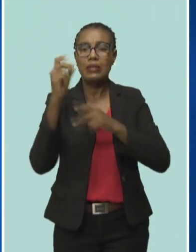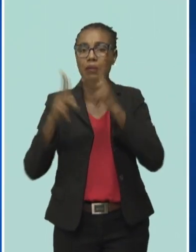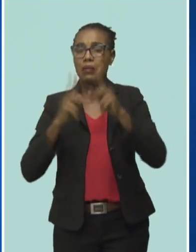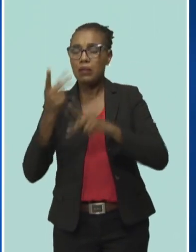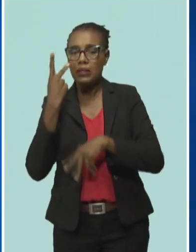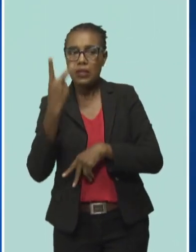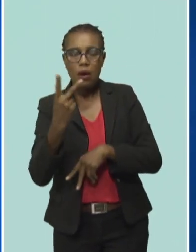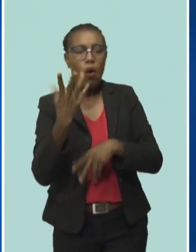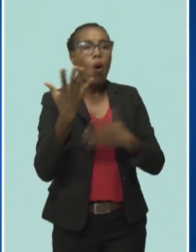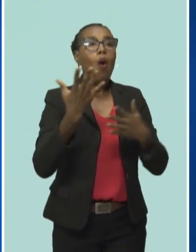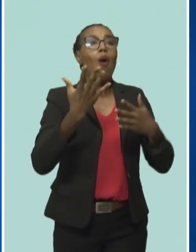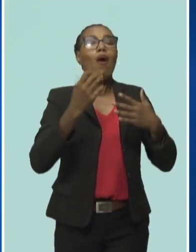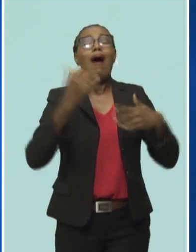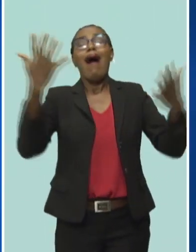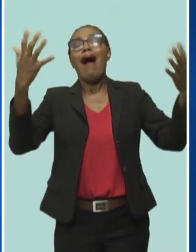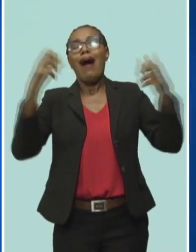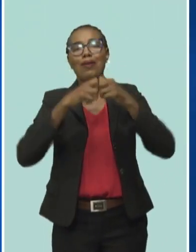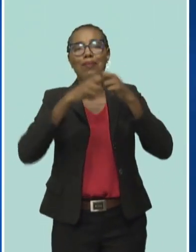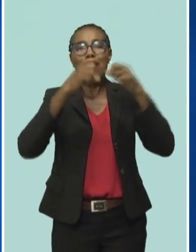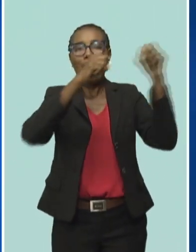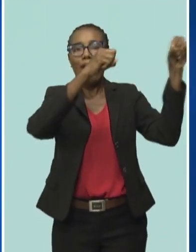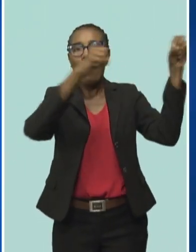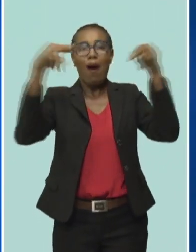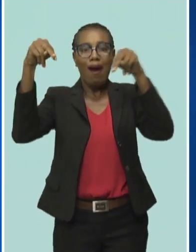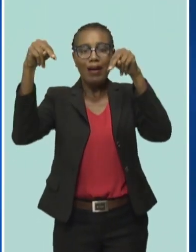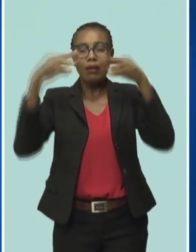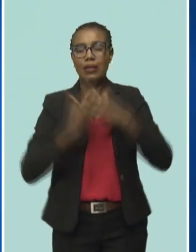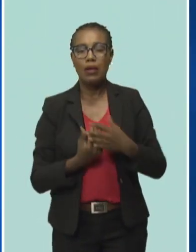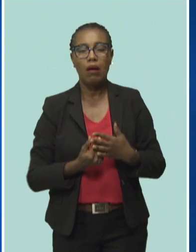power back and then back off and on again.